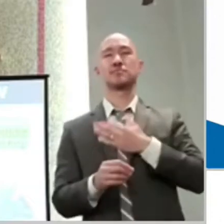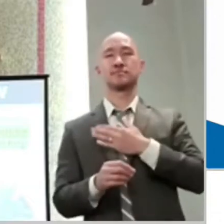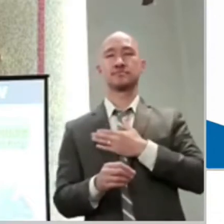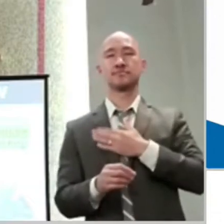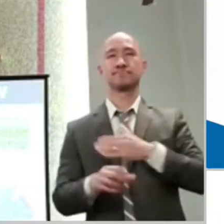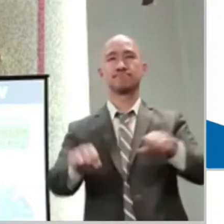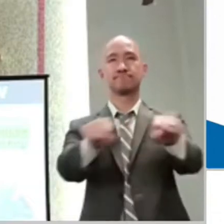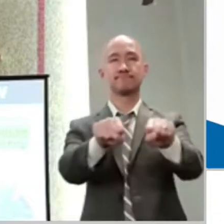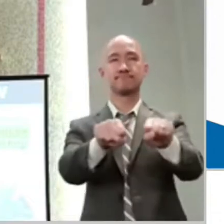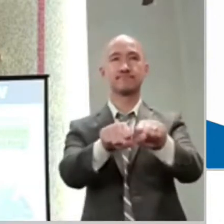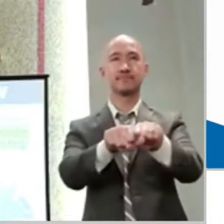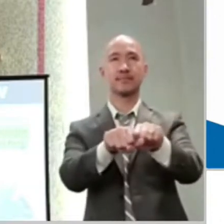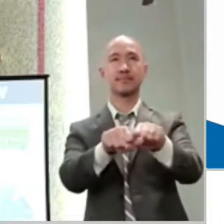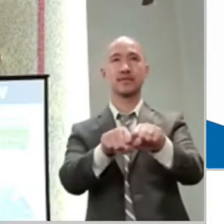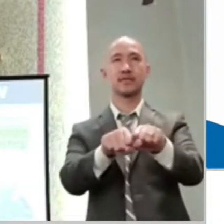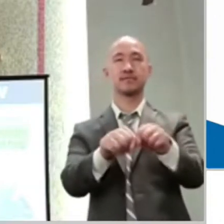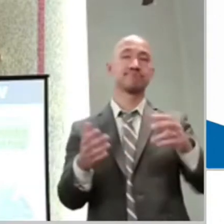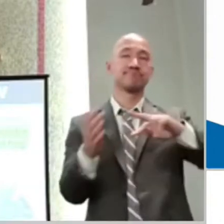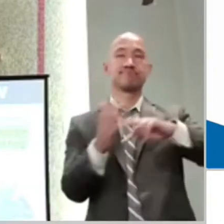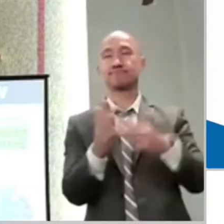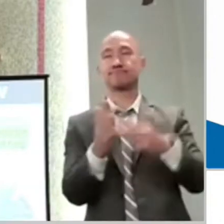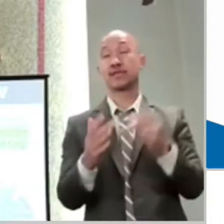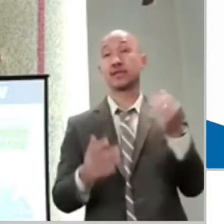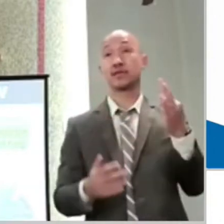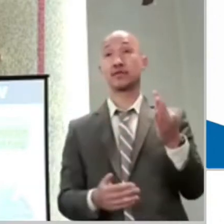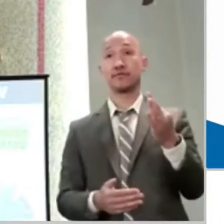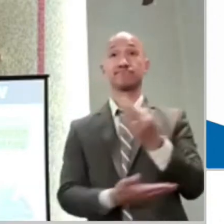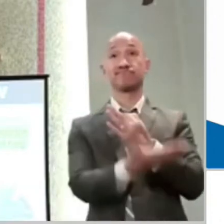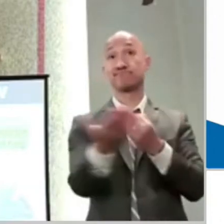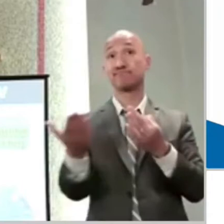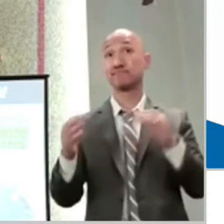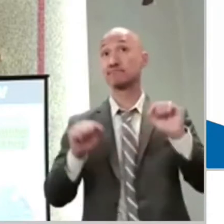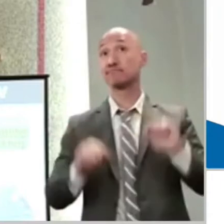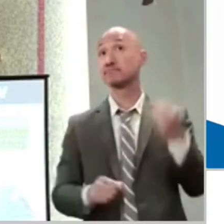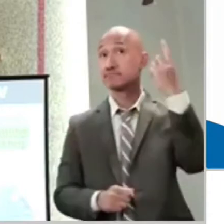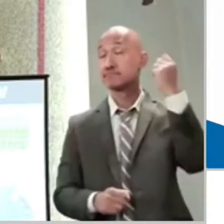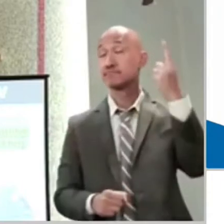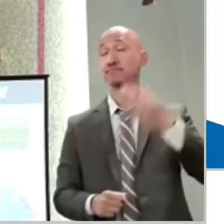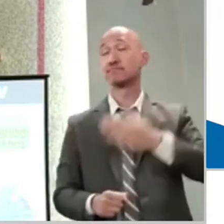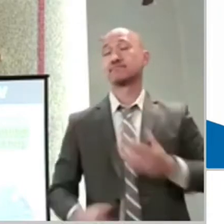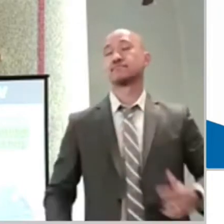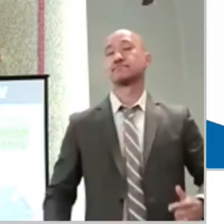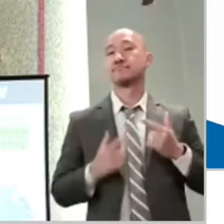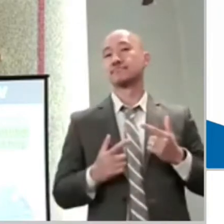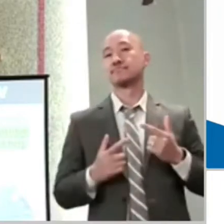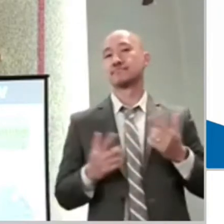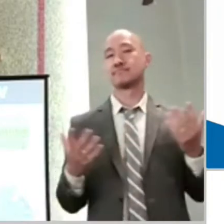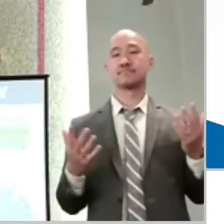Maybe because they had a similar experience. But is that all we're looking for?